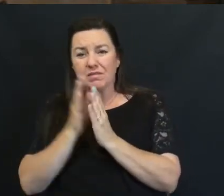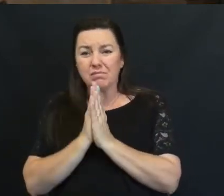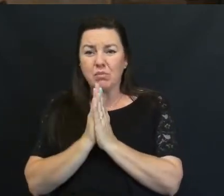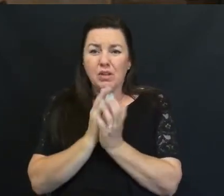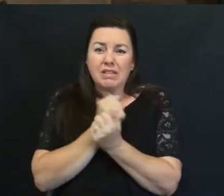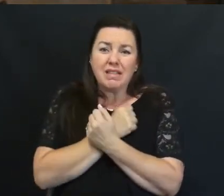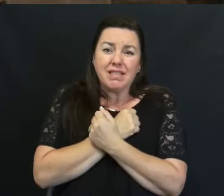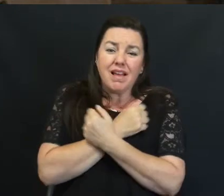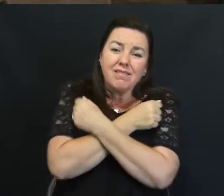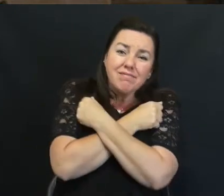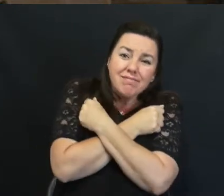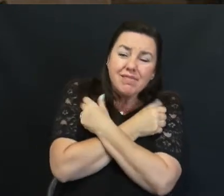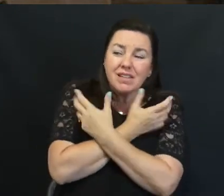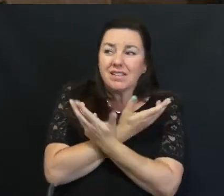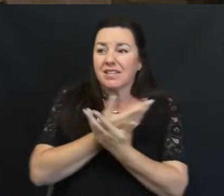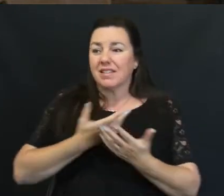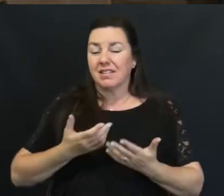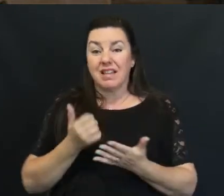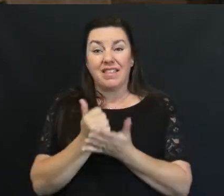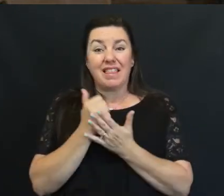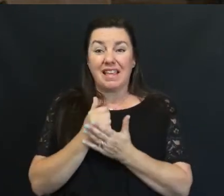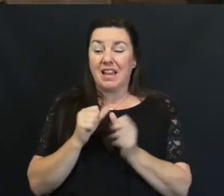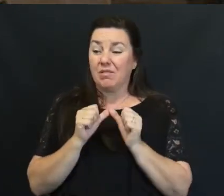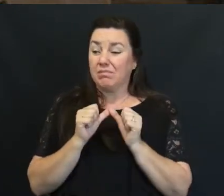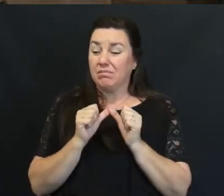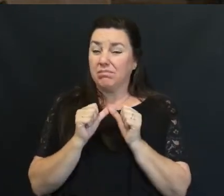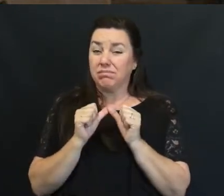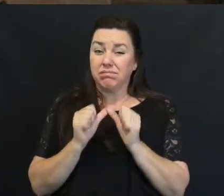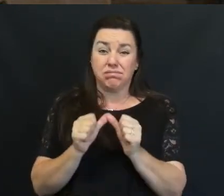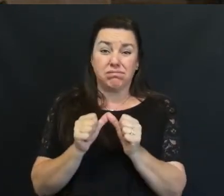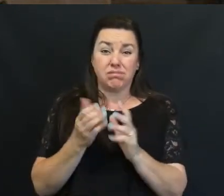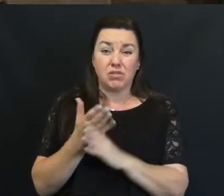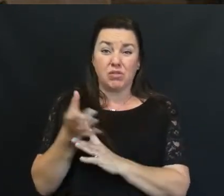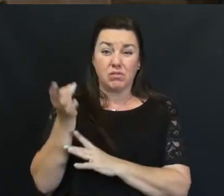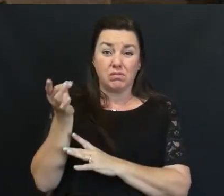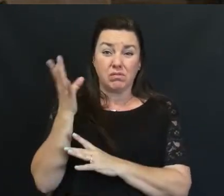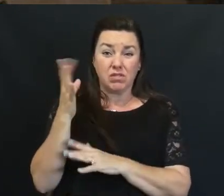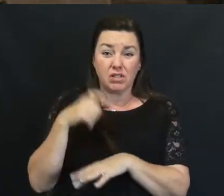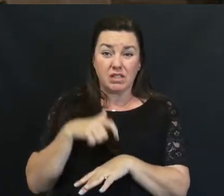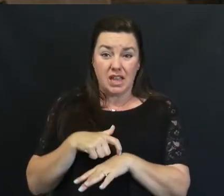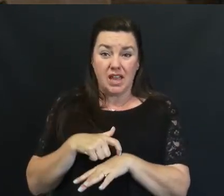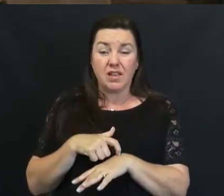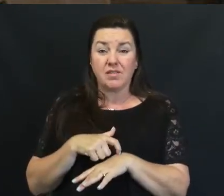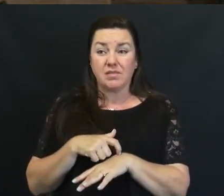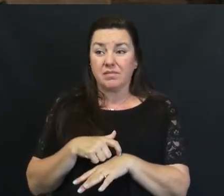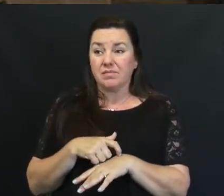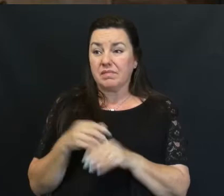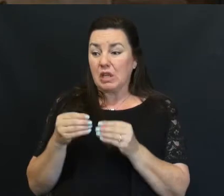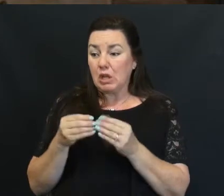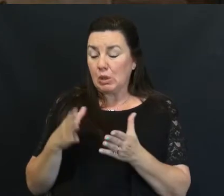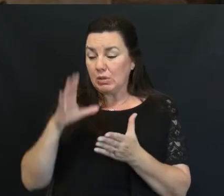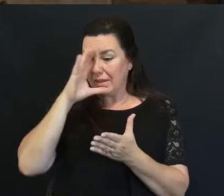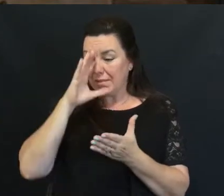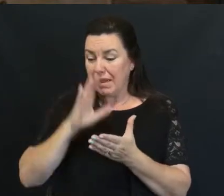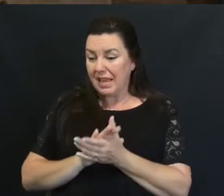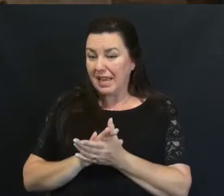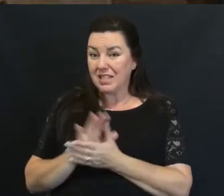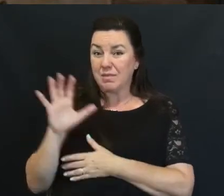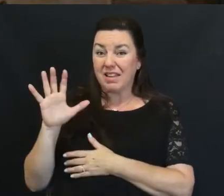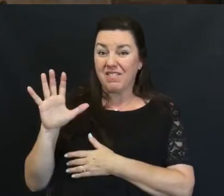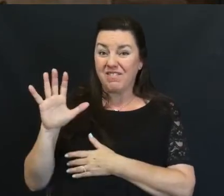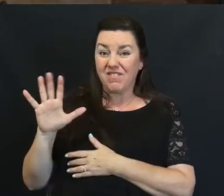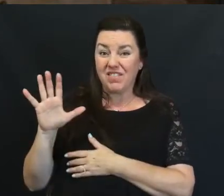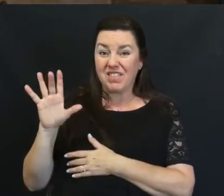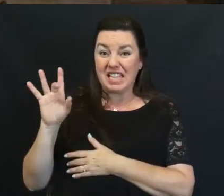hugs That have helped me sustain me during this difficult time Of losing my husband of 58